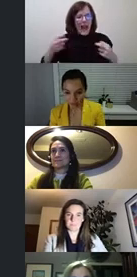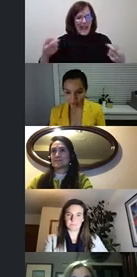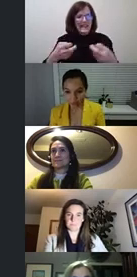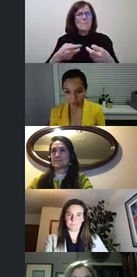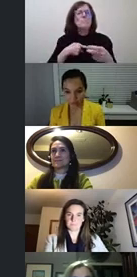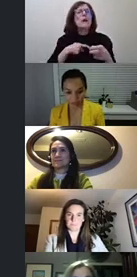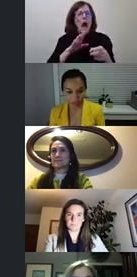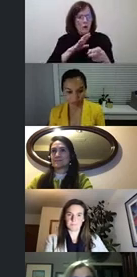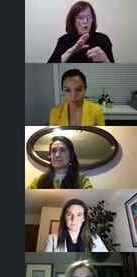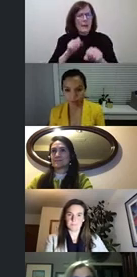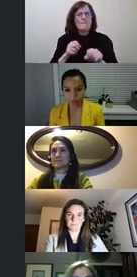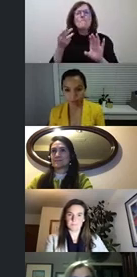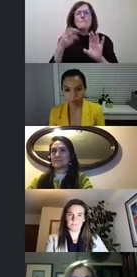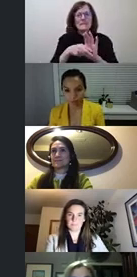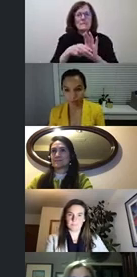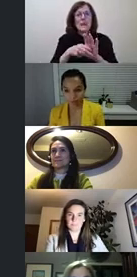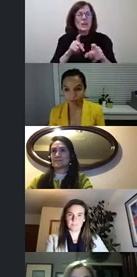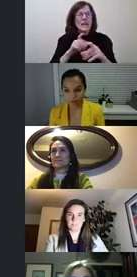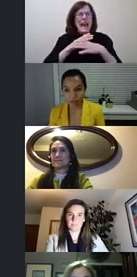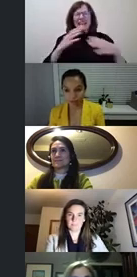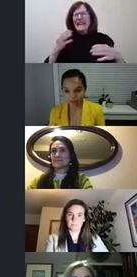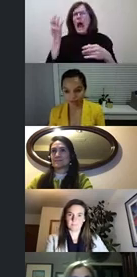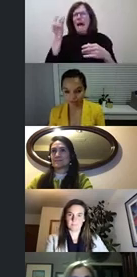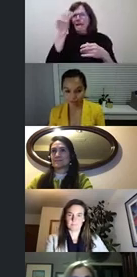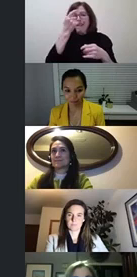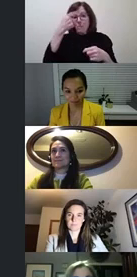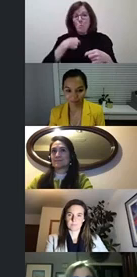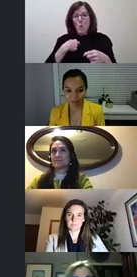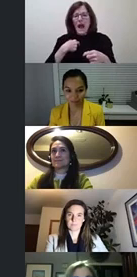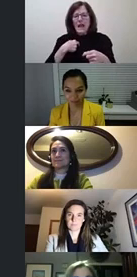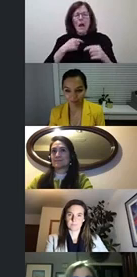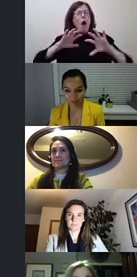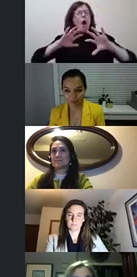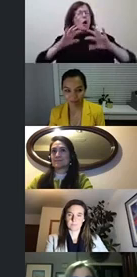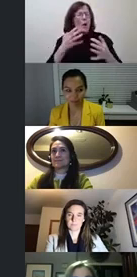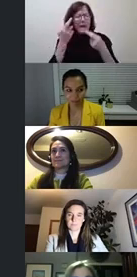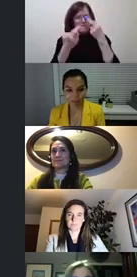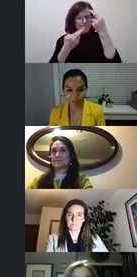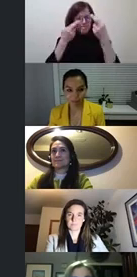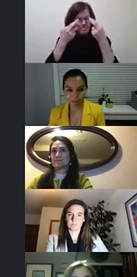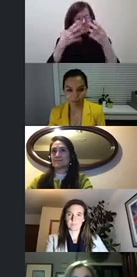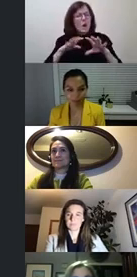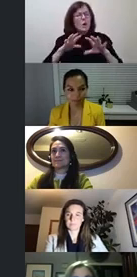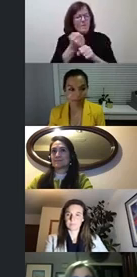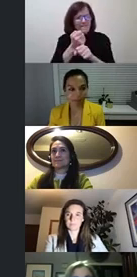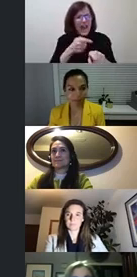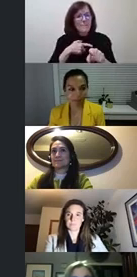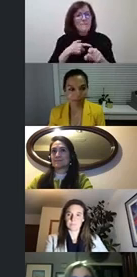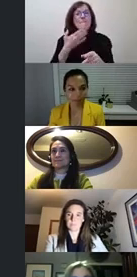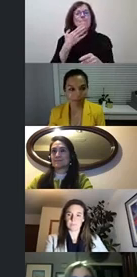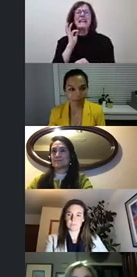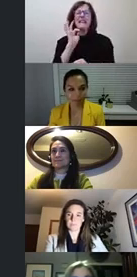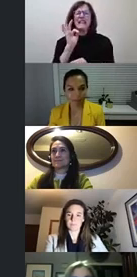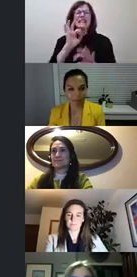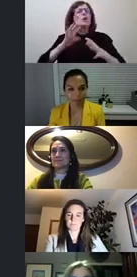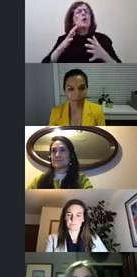um dream i think of mine in order to figure out how we can do this with the greatest efficiency i think